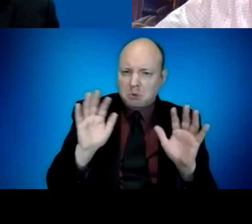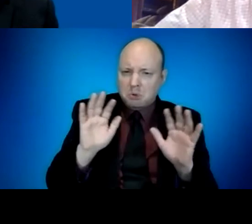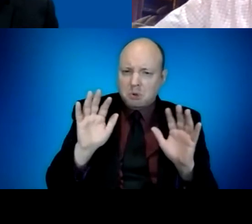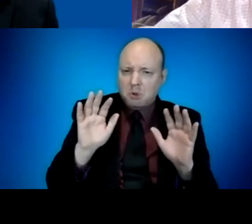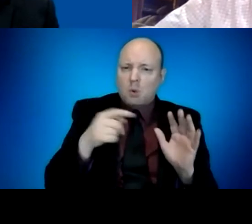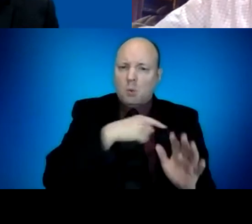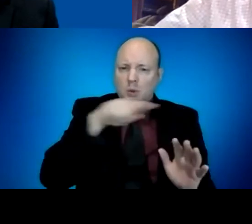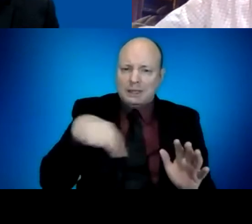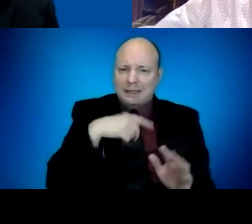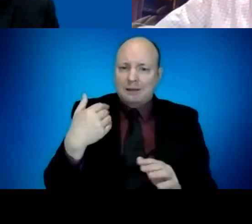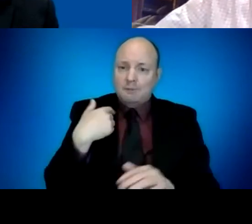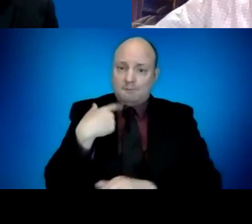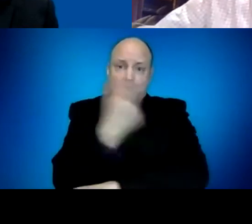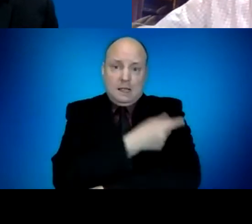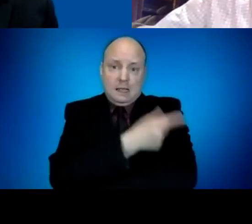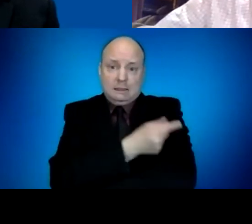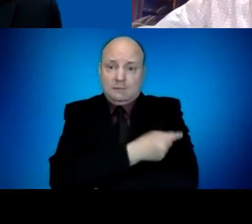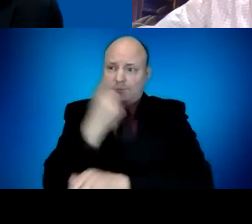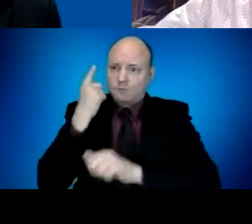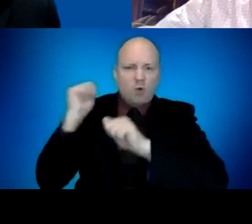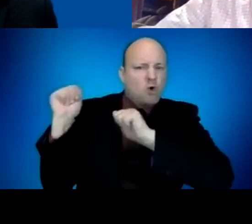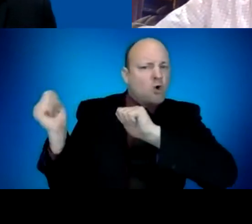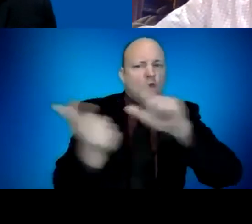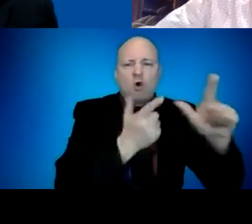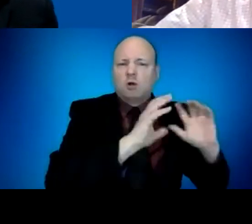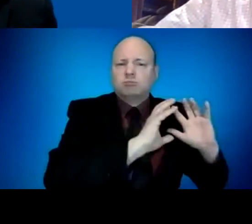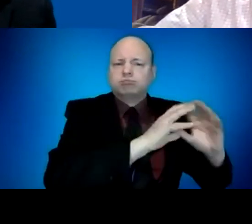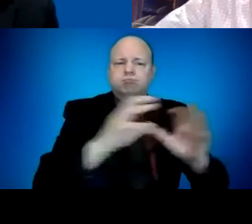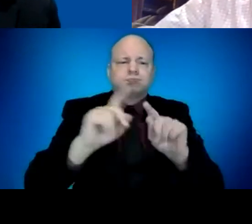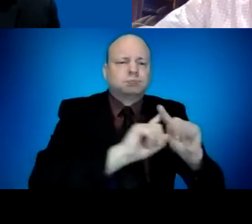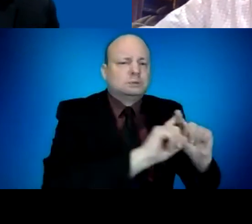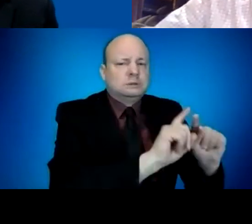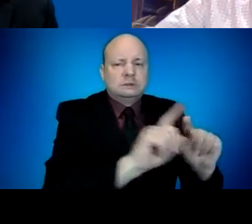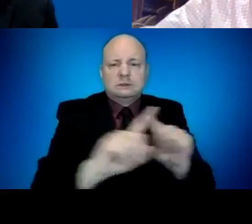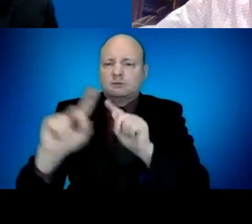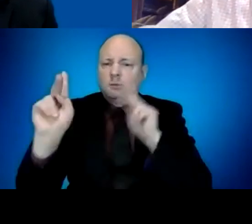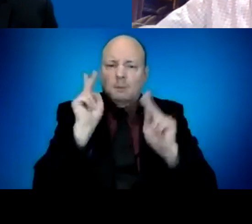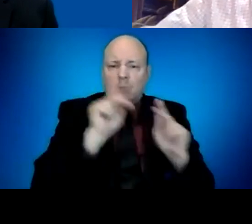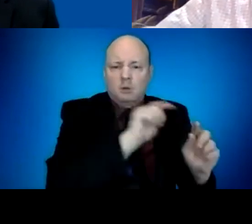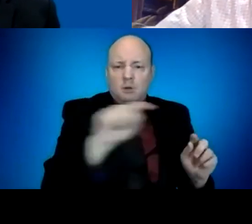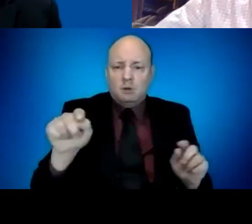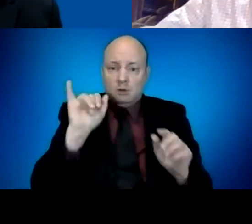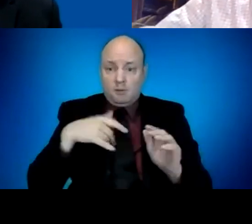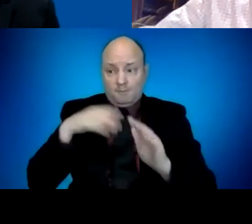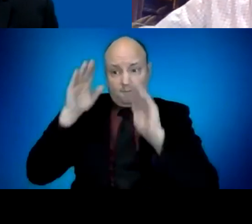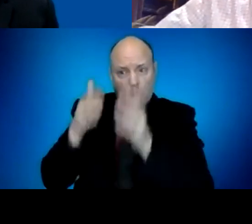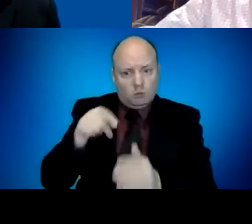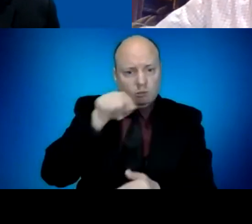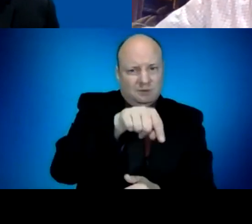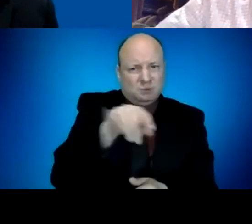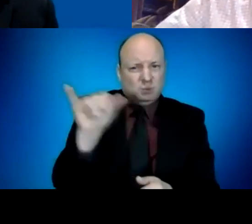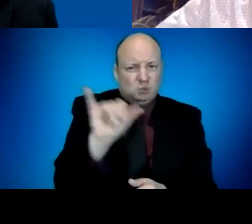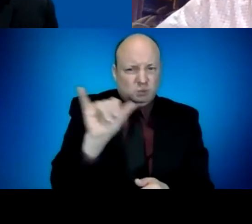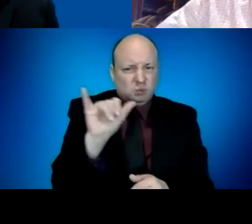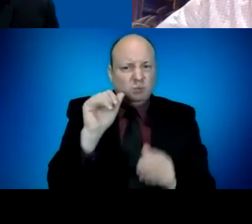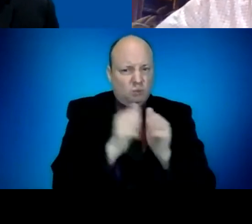populations that are less communities of color than the populations that are coming up. I